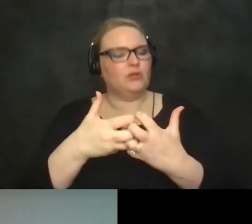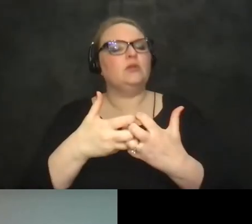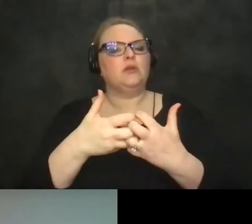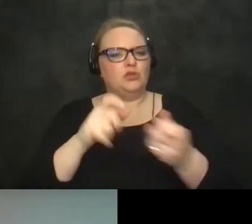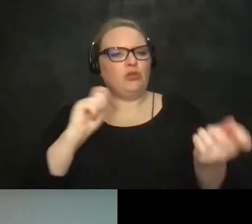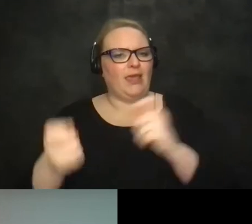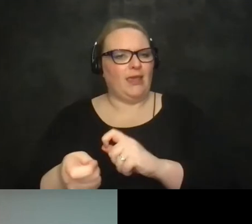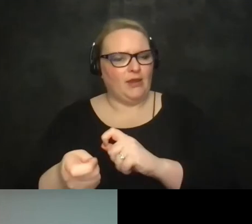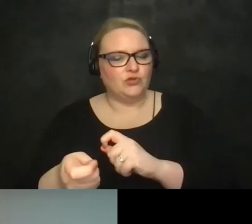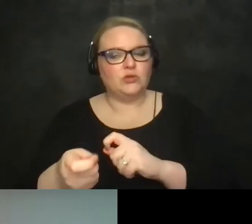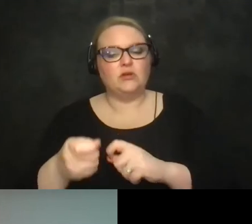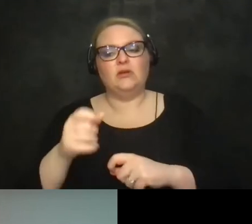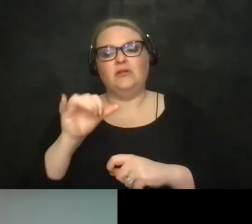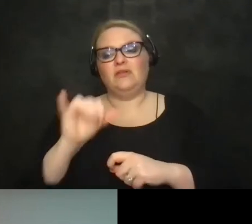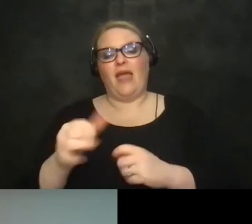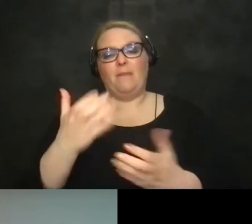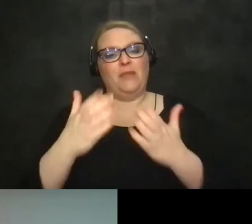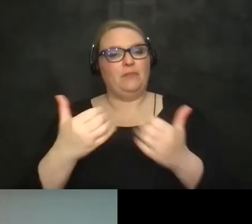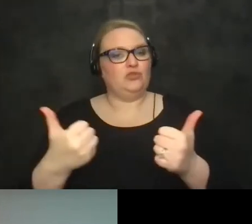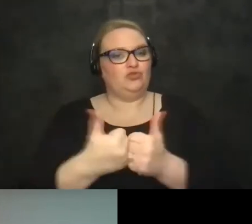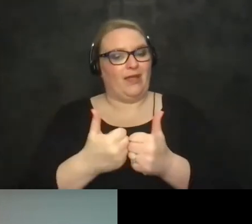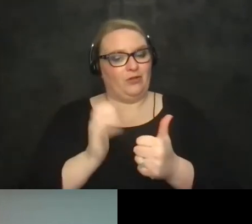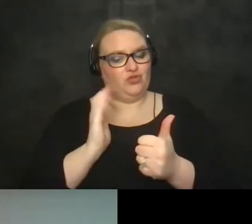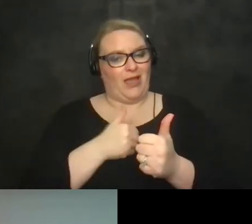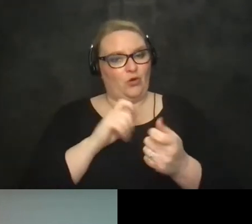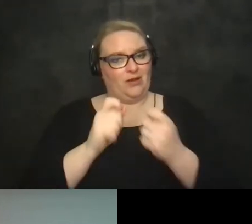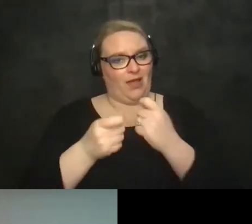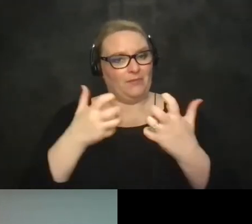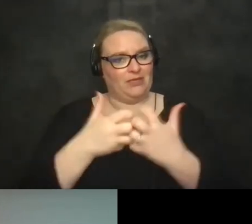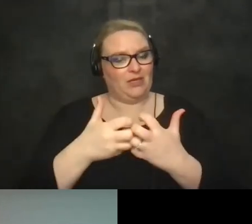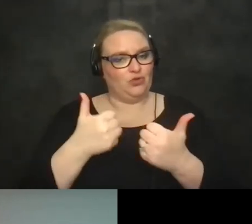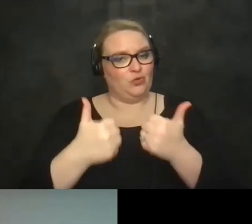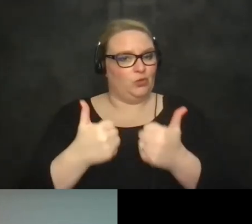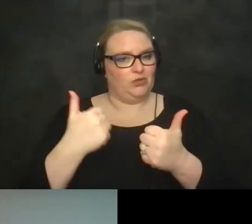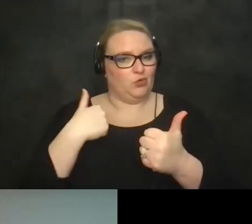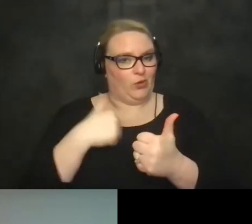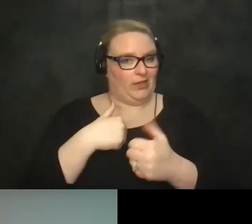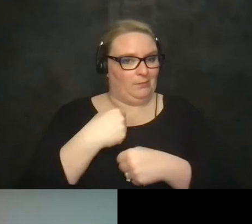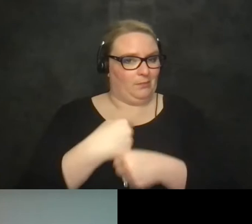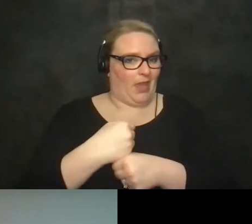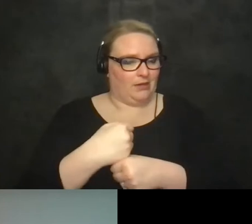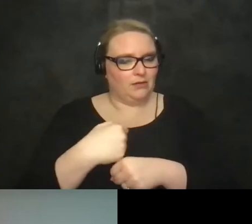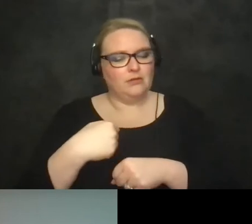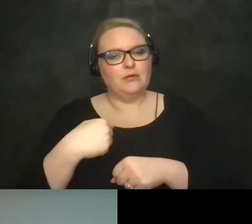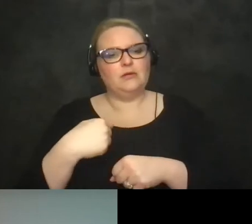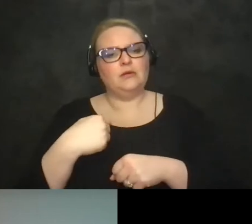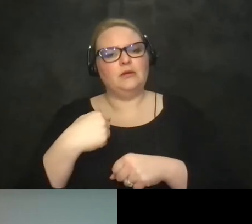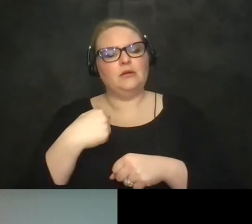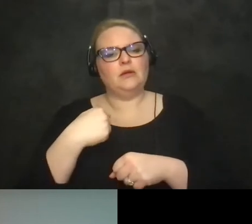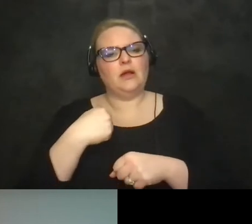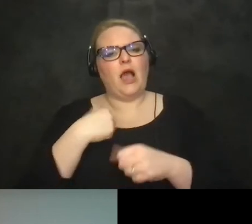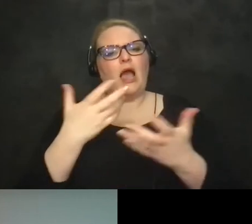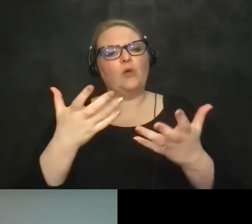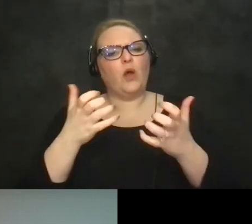challenged some of the ways in which we make those accommodations um and i want to just sort of move us on slightly